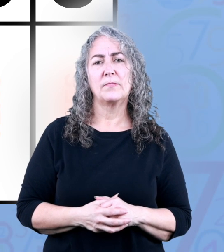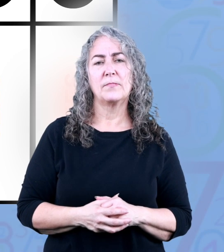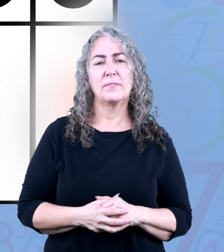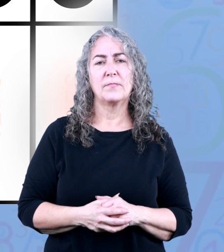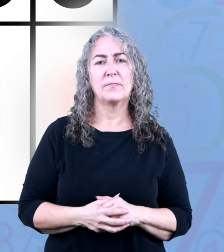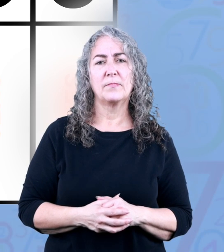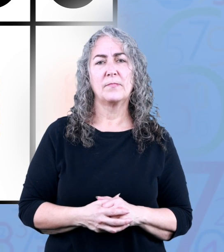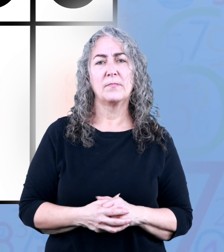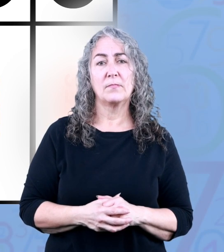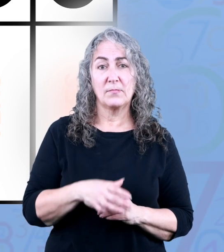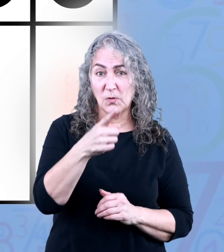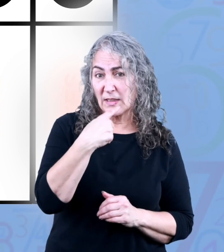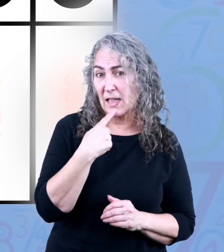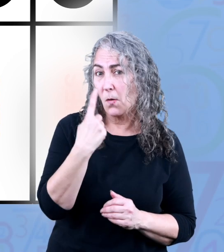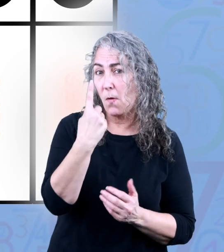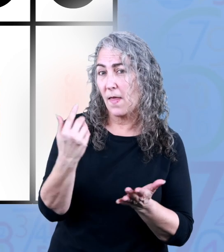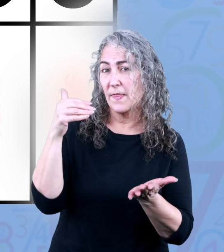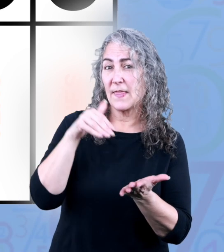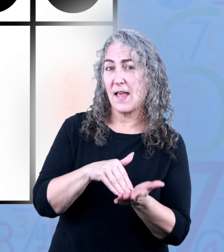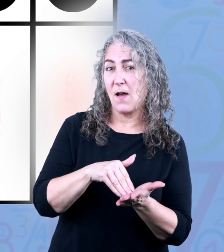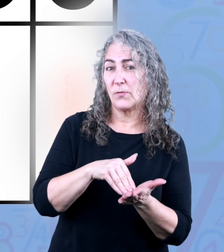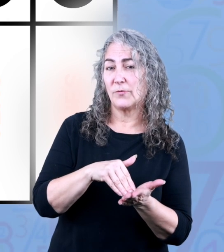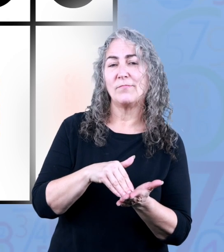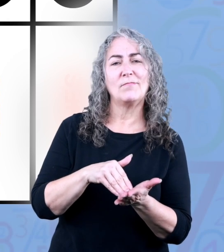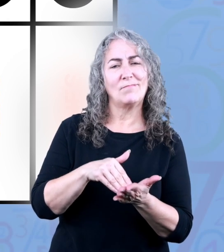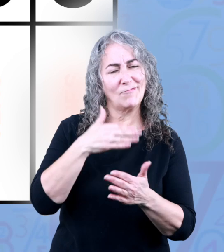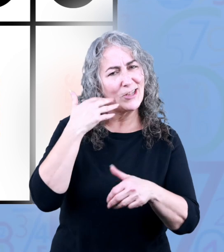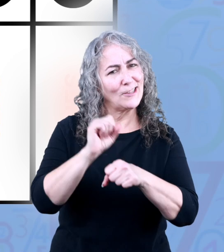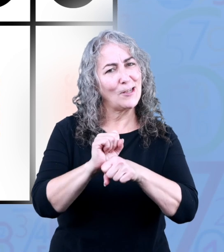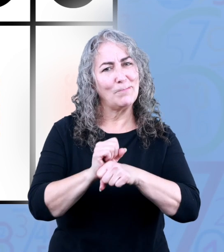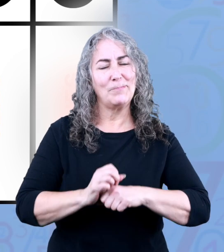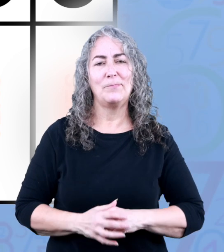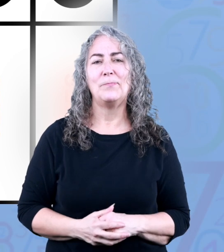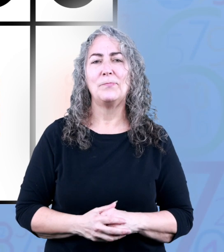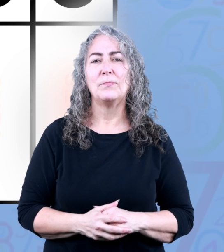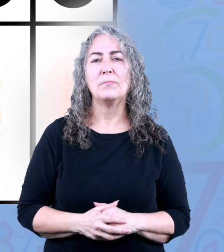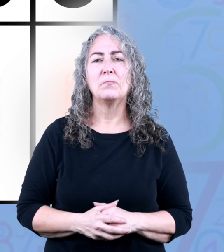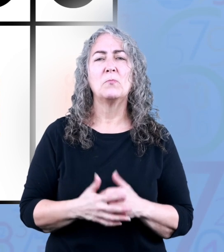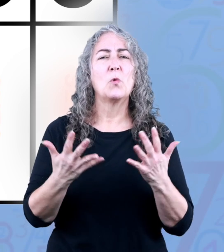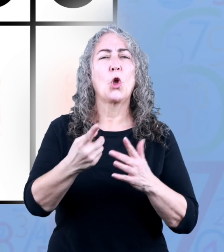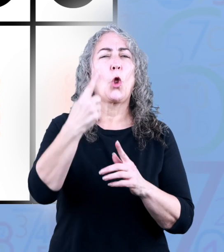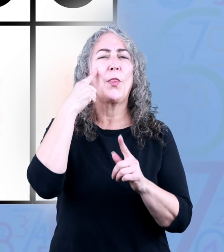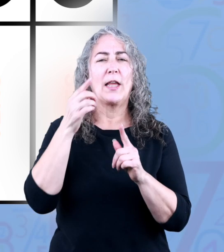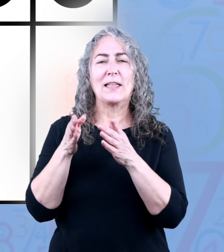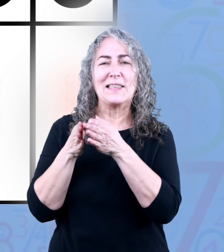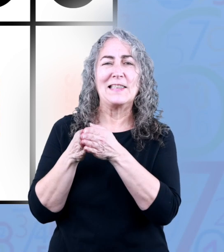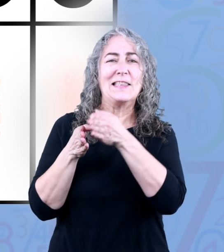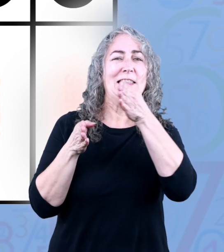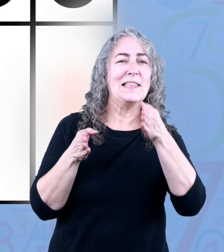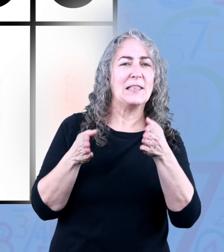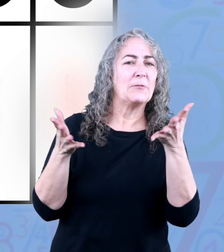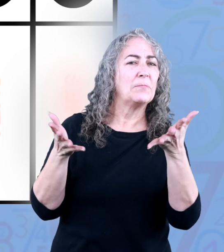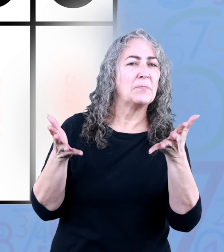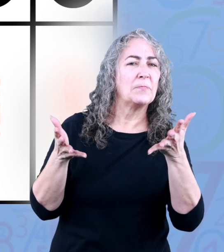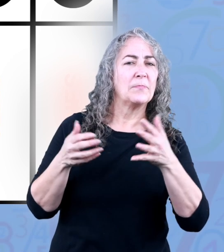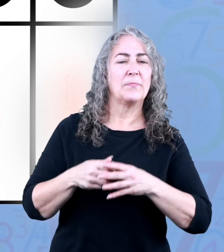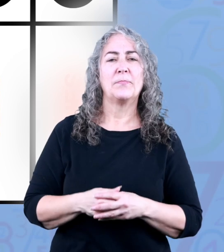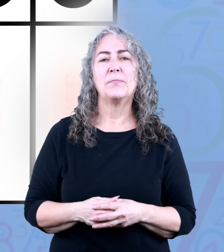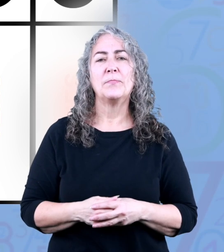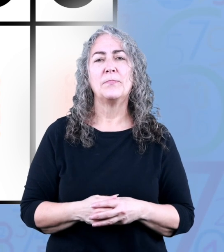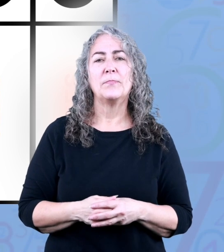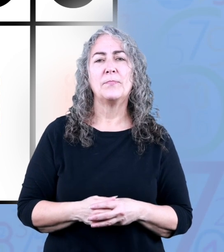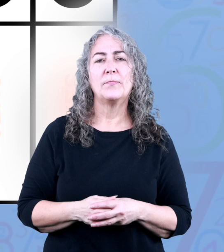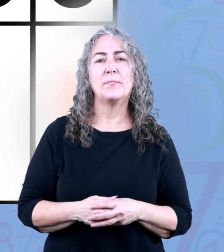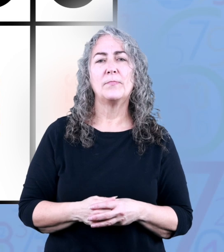did you say one thousands great job so what do you think the name of the